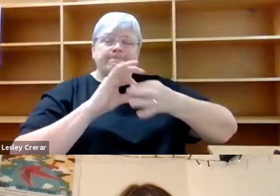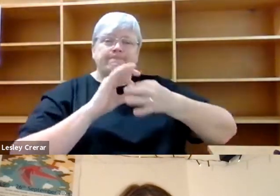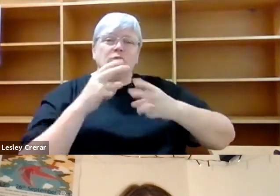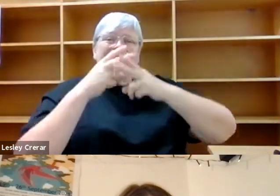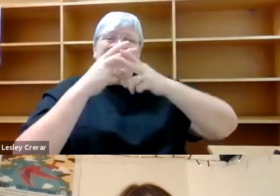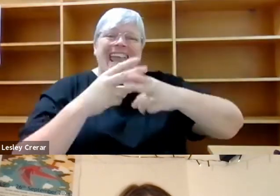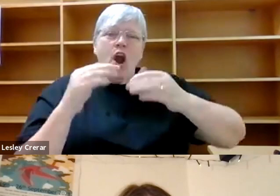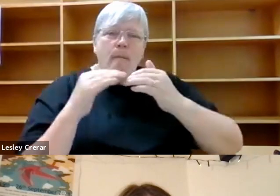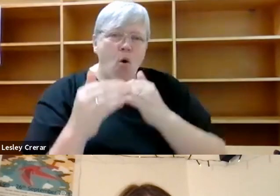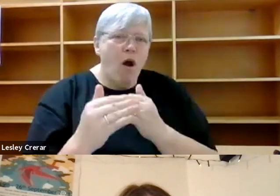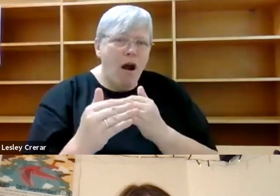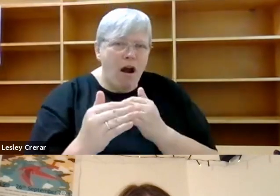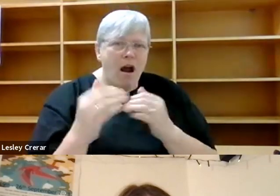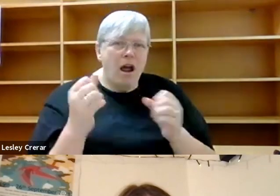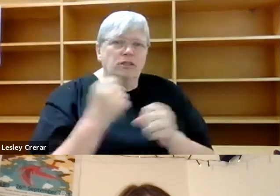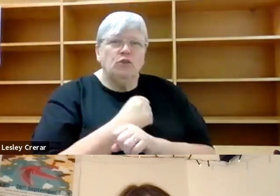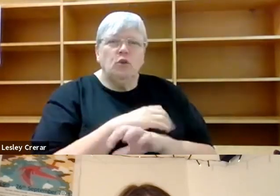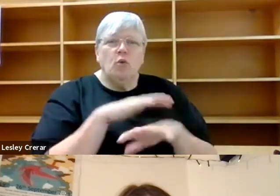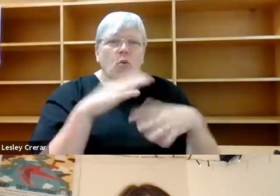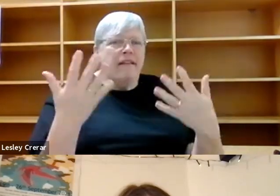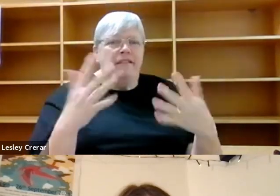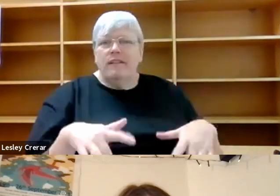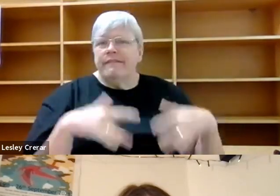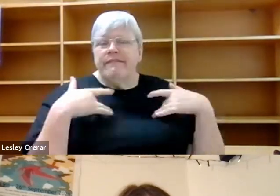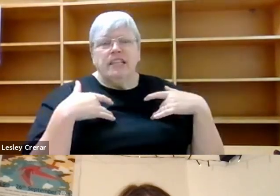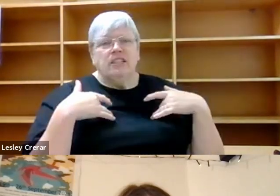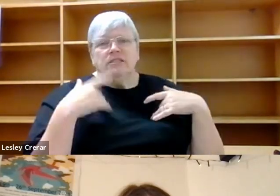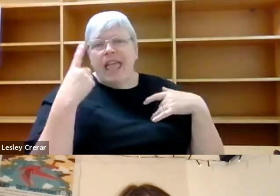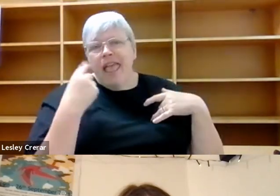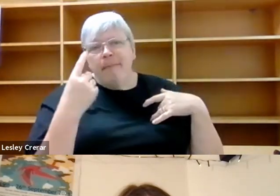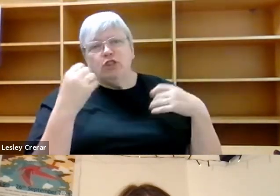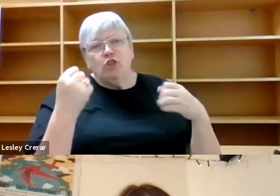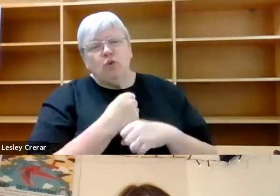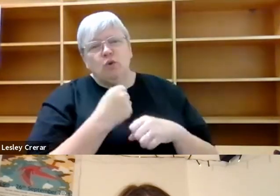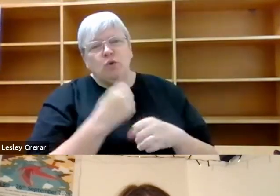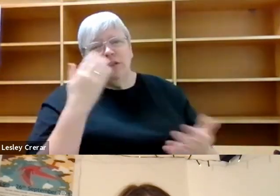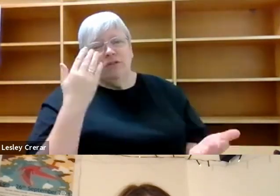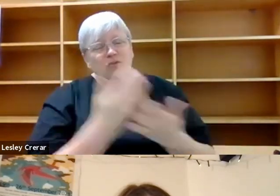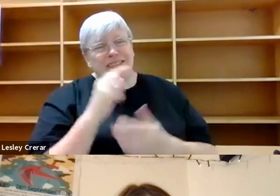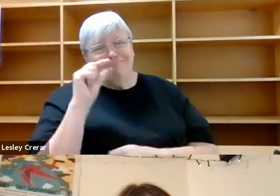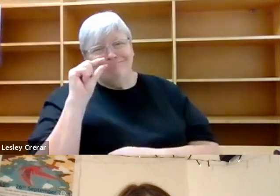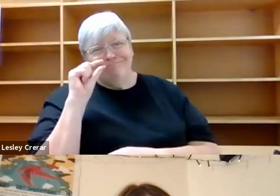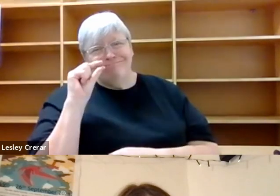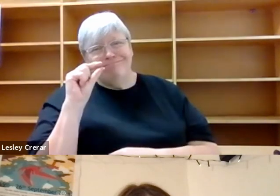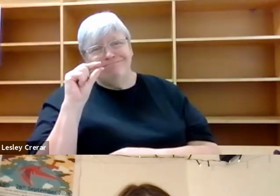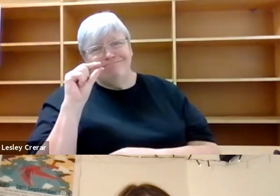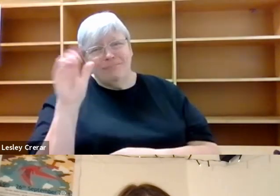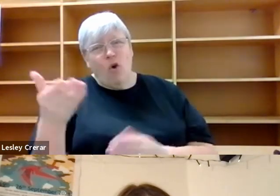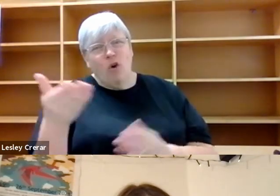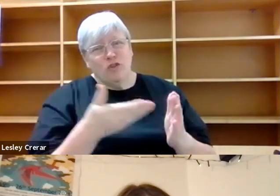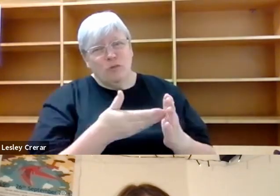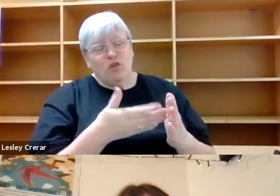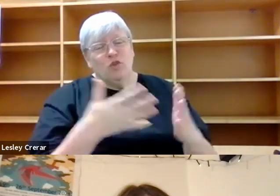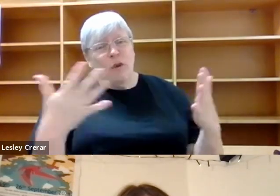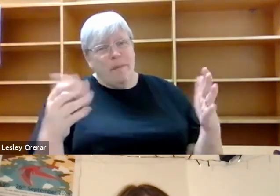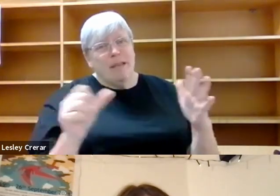and do whatever it is that they feel able to do. So it is a very, very small, um, contribution to a very, very